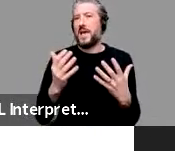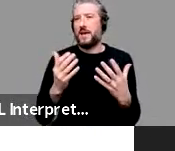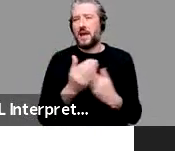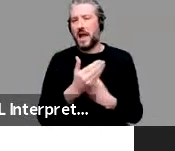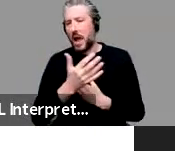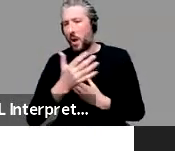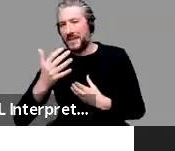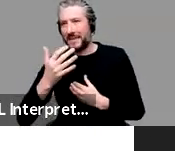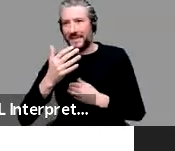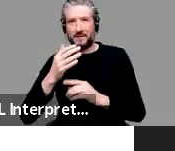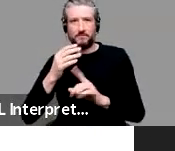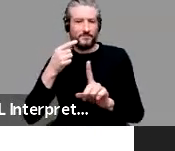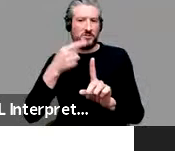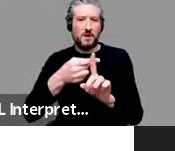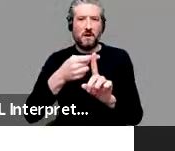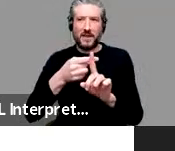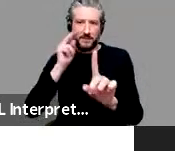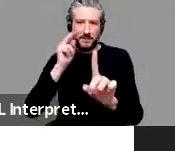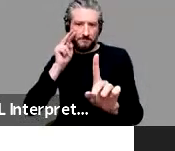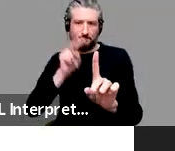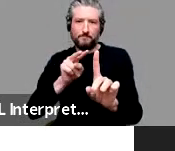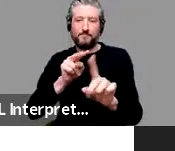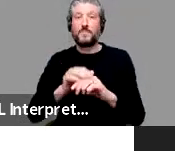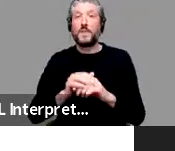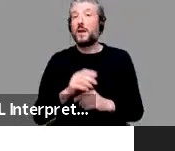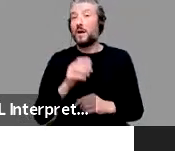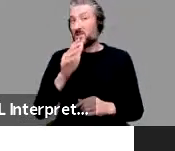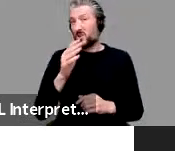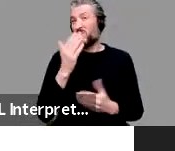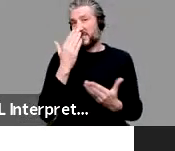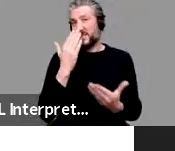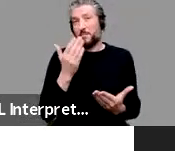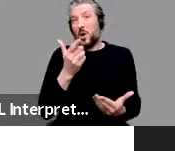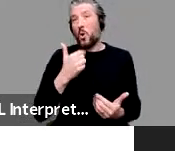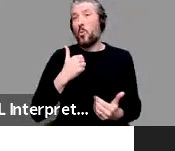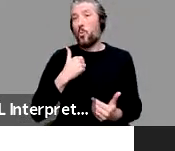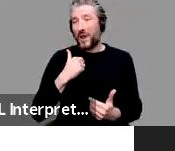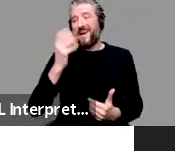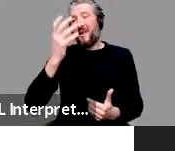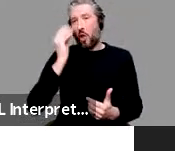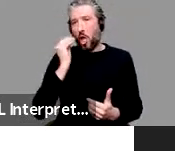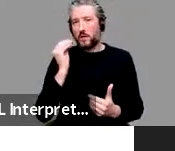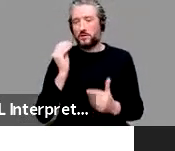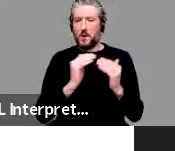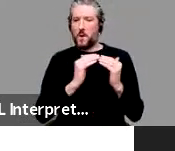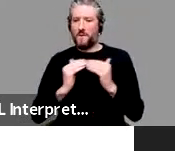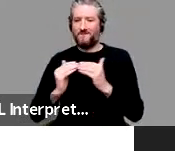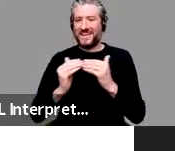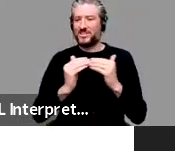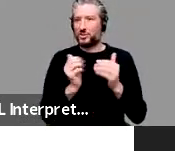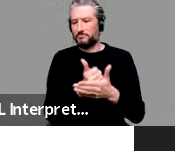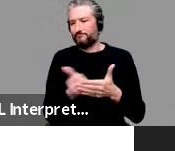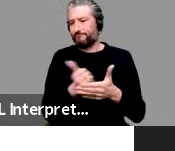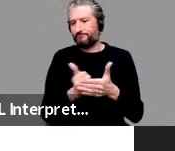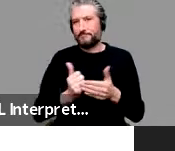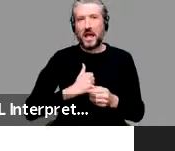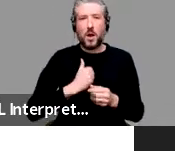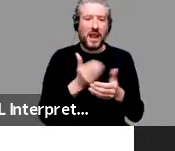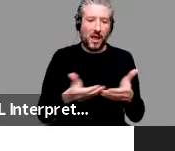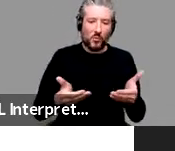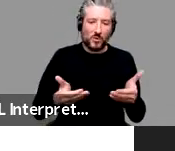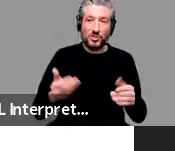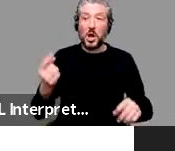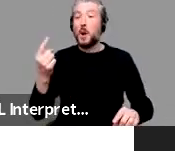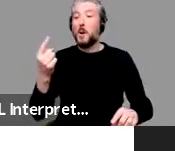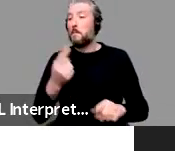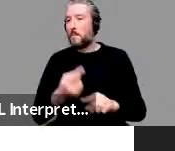see is evidence that we learn the specifics, the conventions of our language. And we also generalize to the best accessible